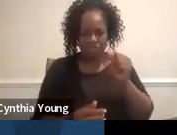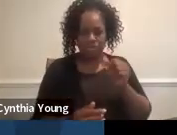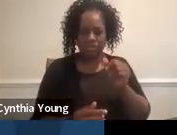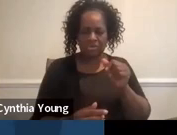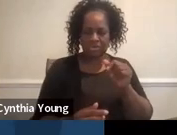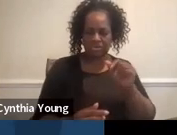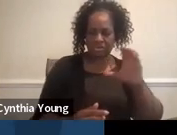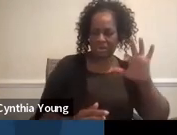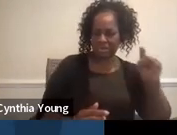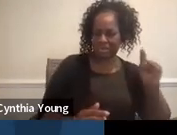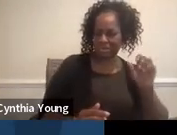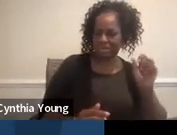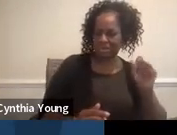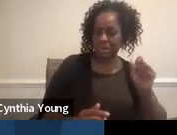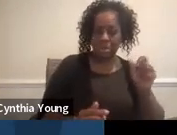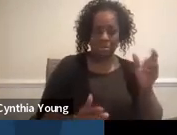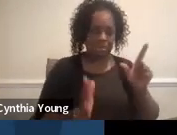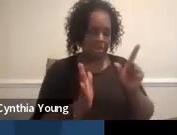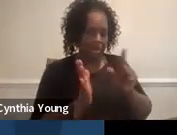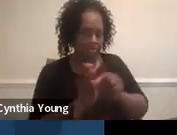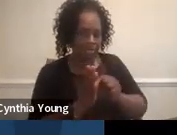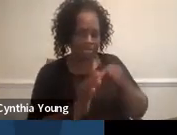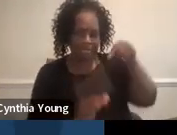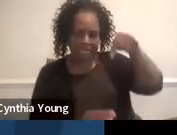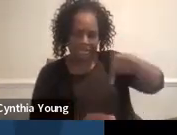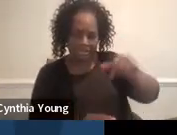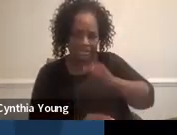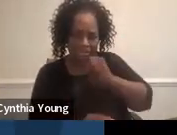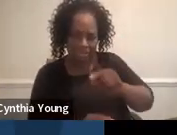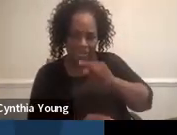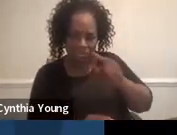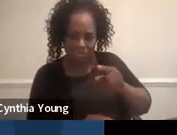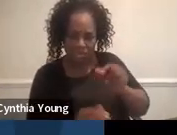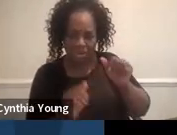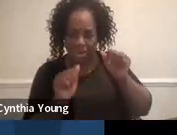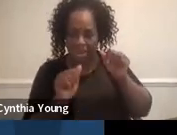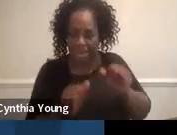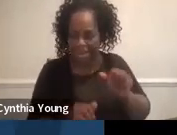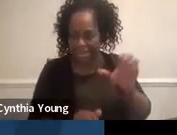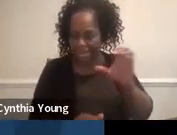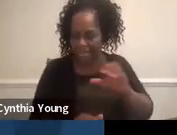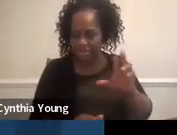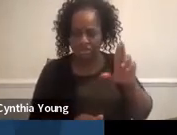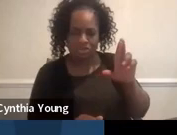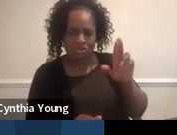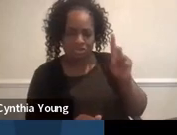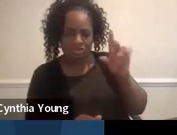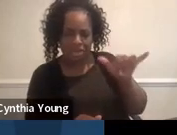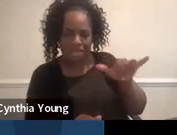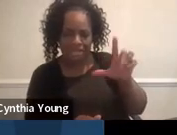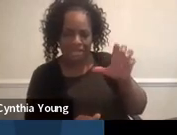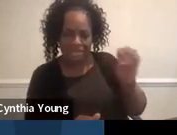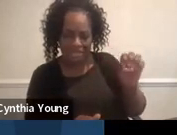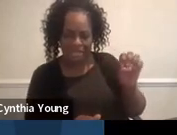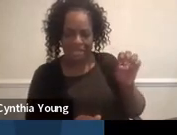I, I might even have it printed downstairs in my office. I can, I can look Randy Lee and, um, um,